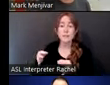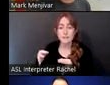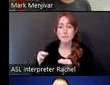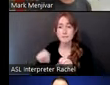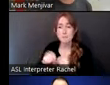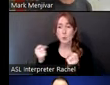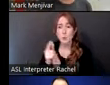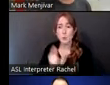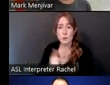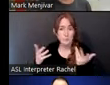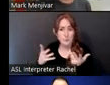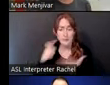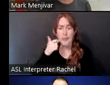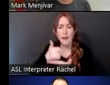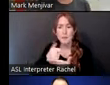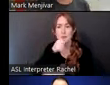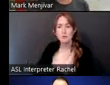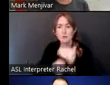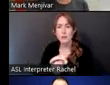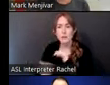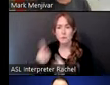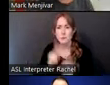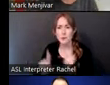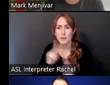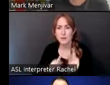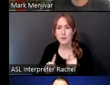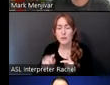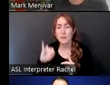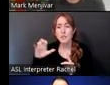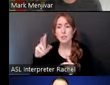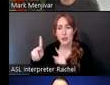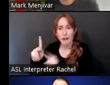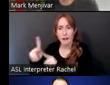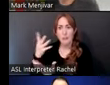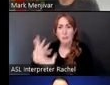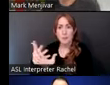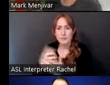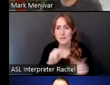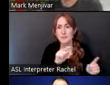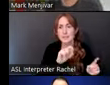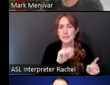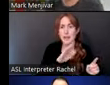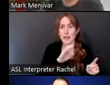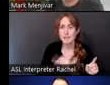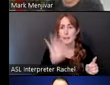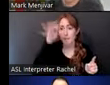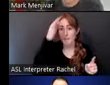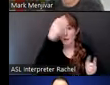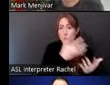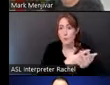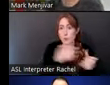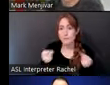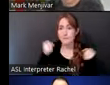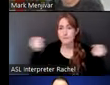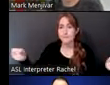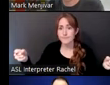Stacey, they both did prison time with Jack in a halfway house and Stacey in a federal prison. And I started to think about their stories and